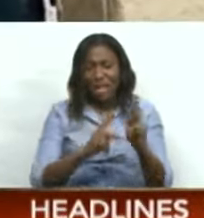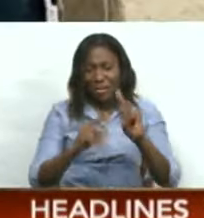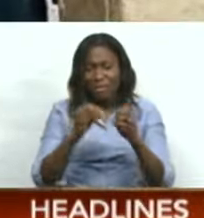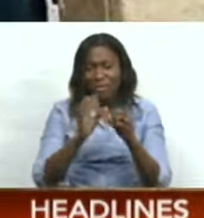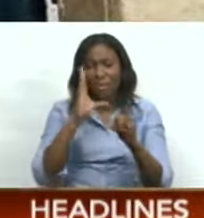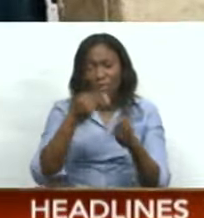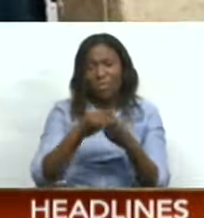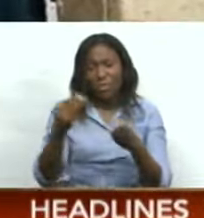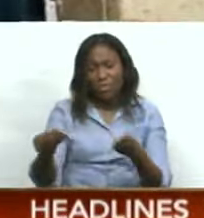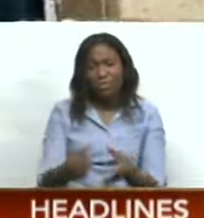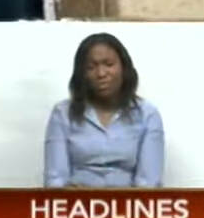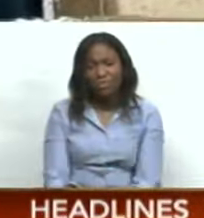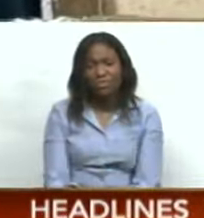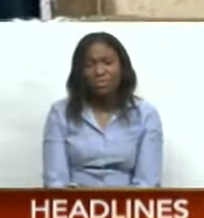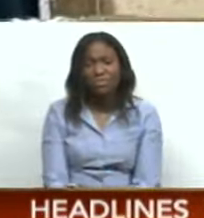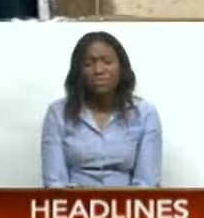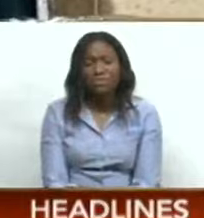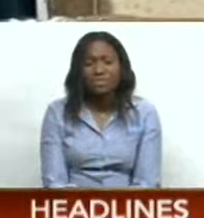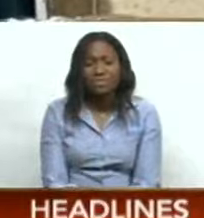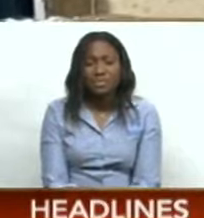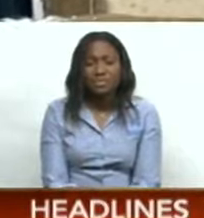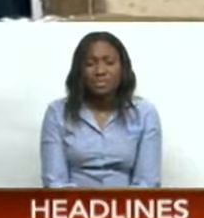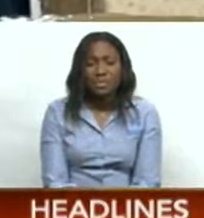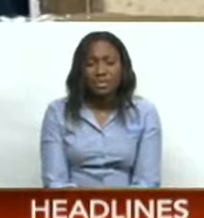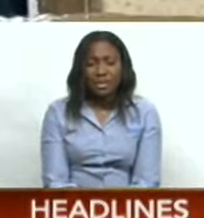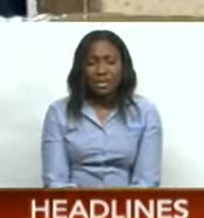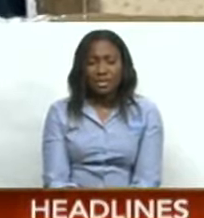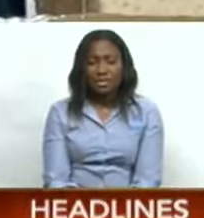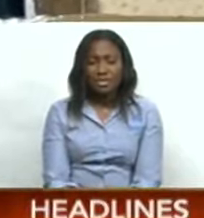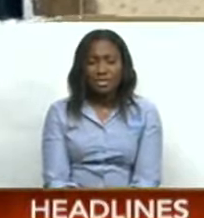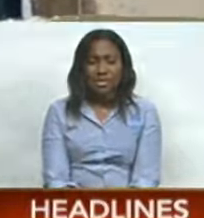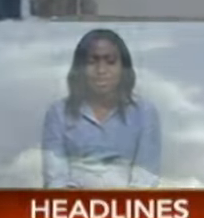Kevon Fellman, CNC3 News.